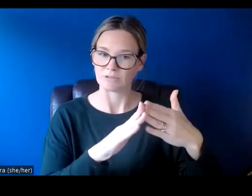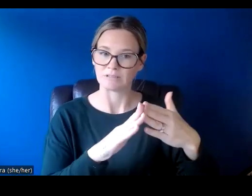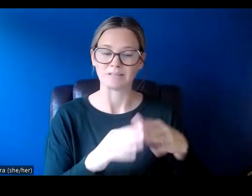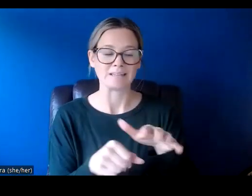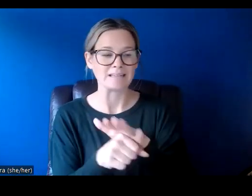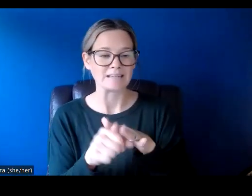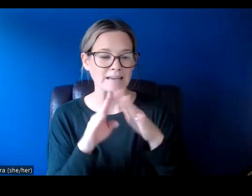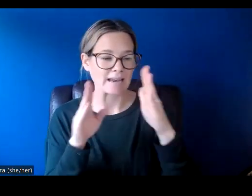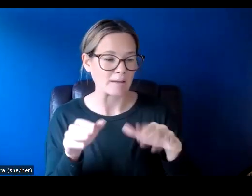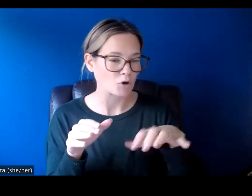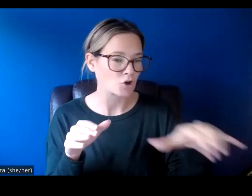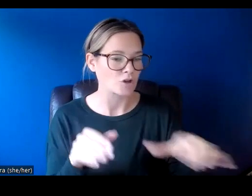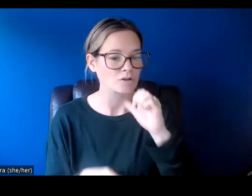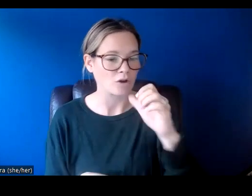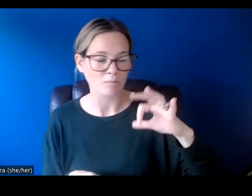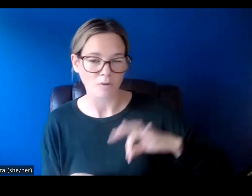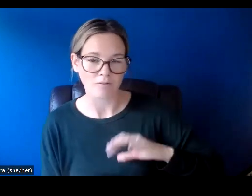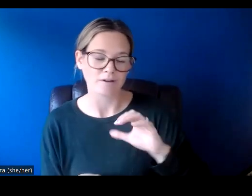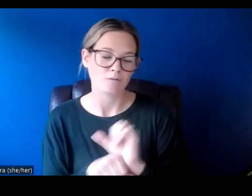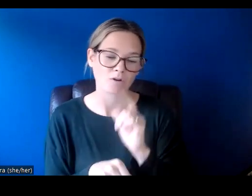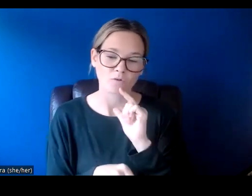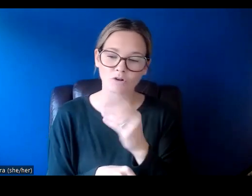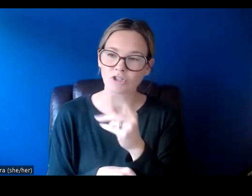associations, and non-profit or charitable organizations.